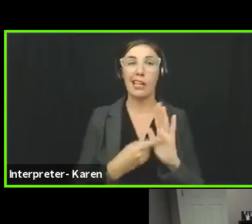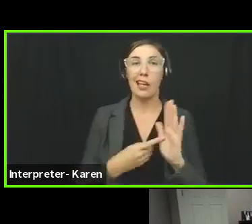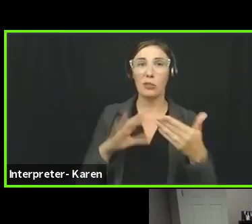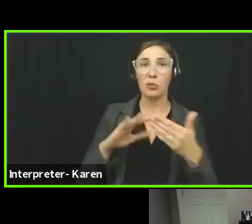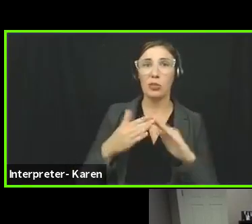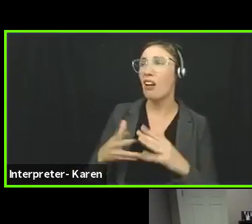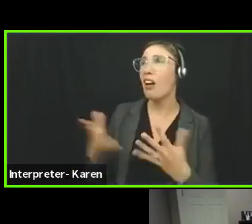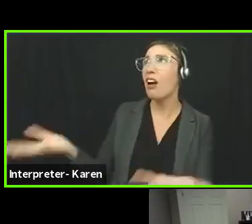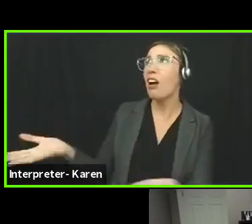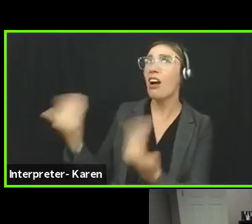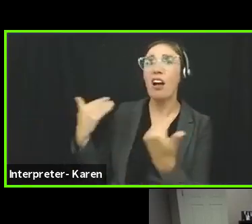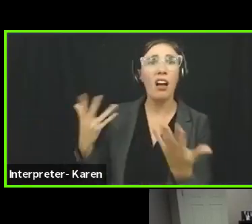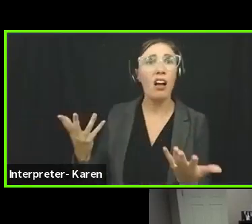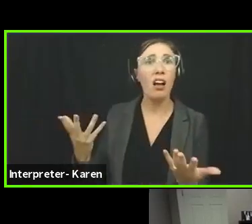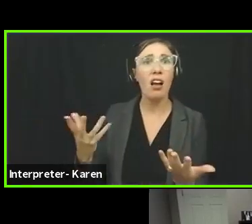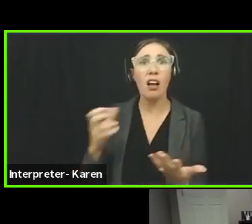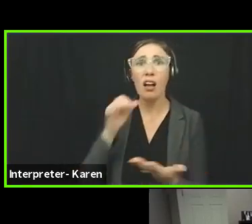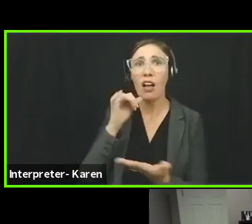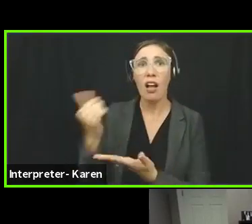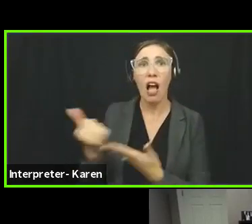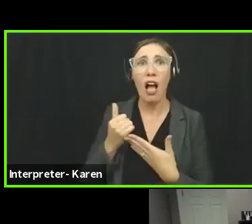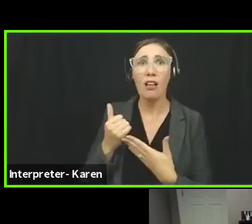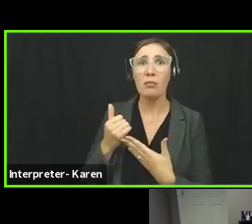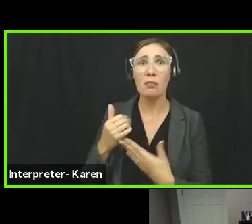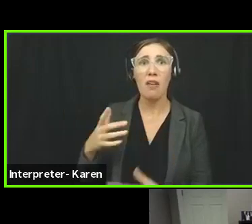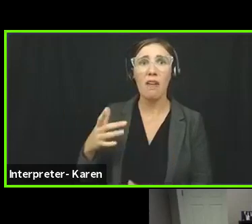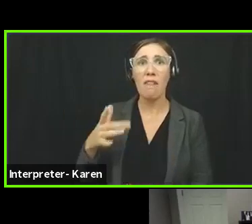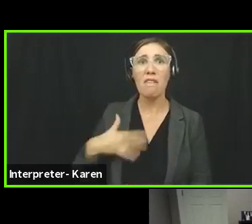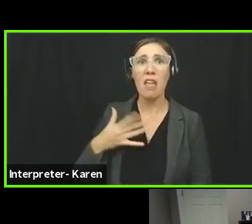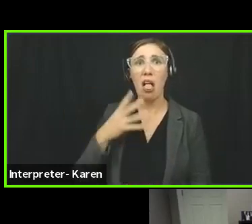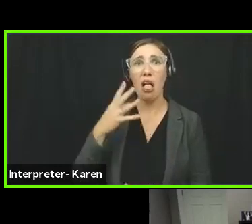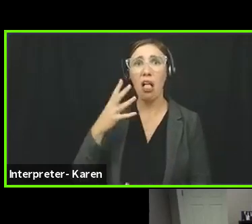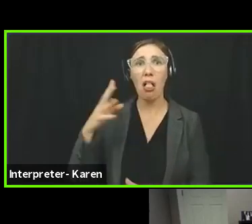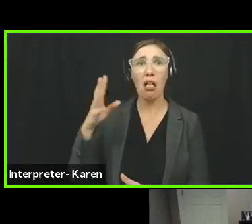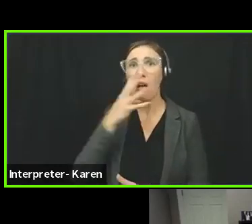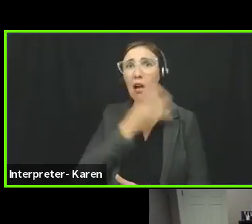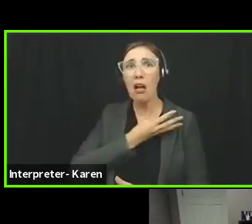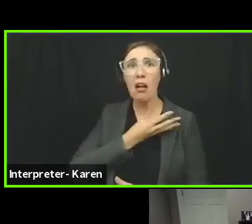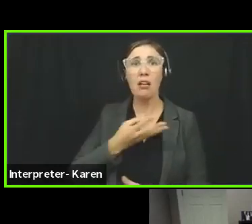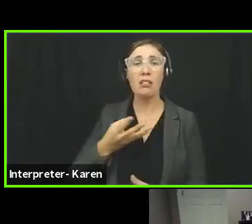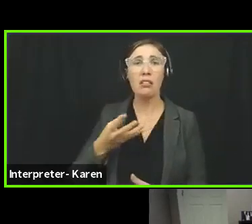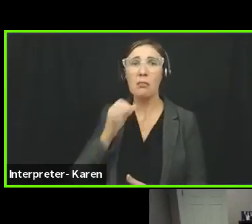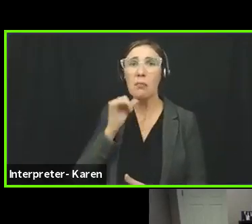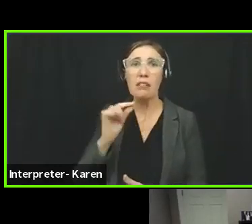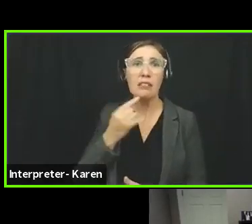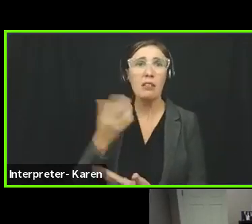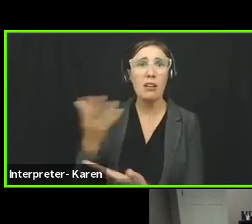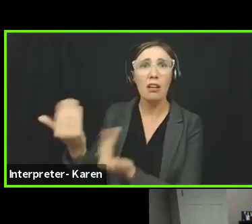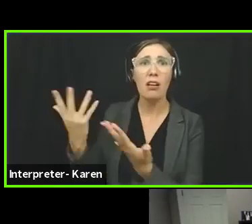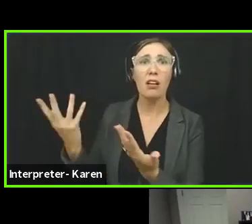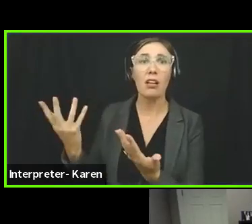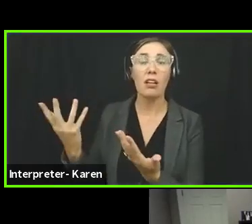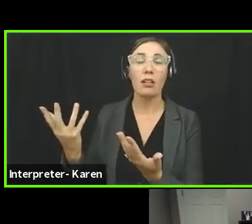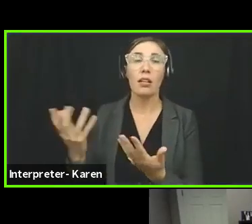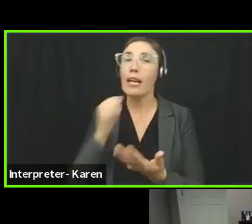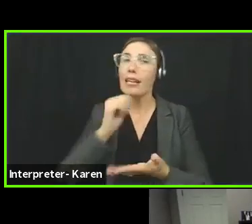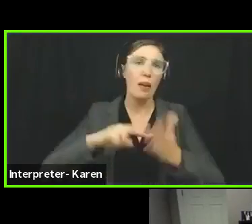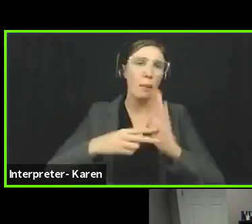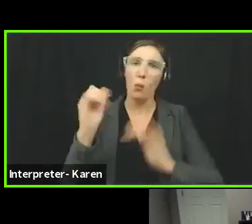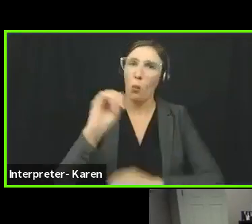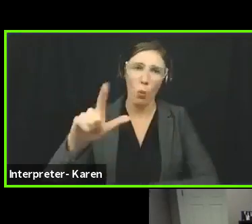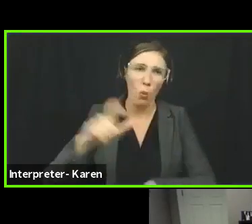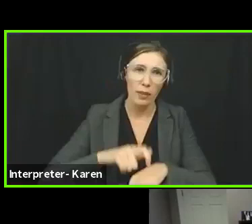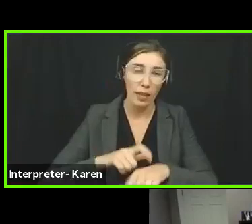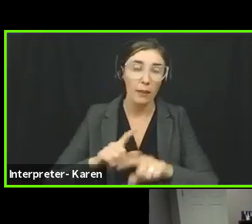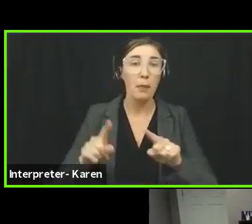that those weren't given the same seriousness, attention. That doesn't mean every time, but I think overall, you know,